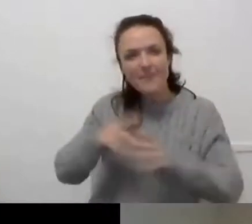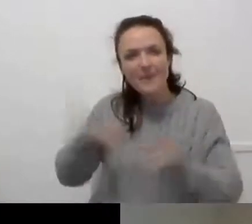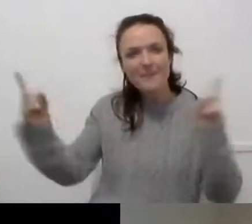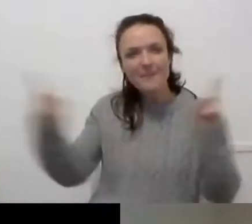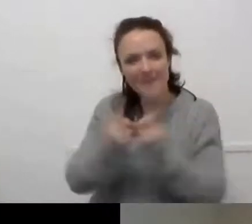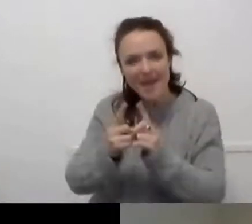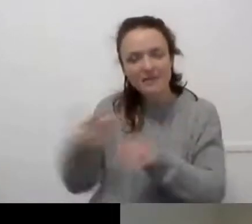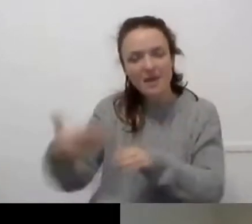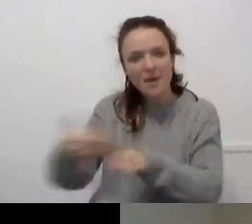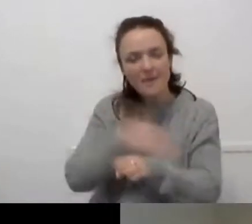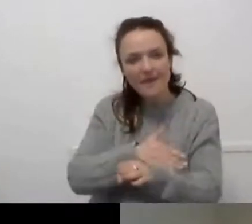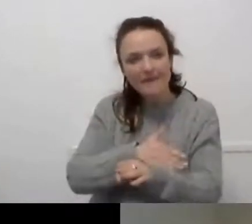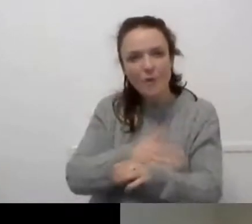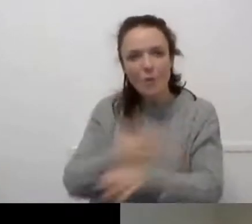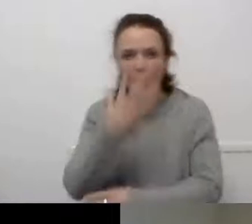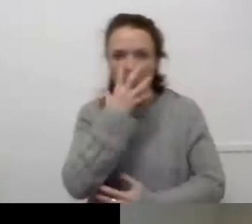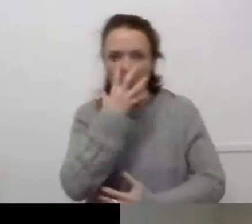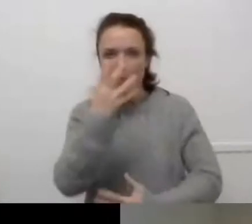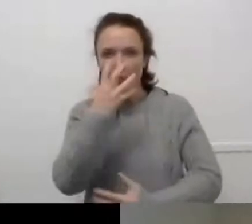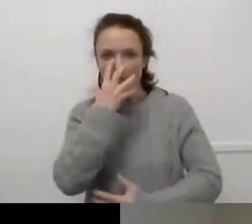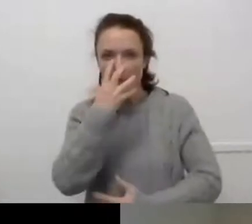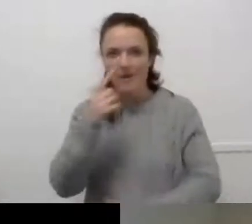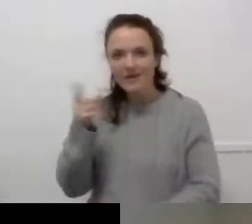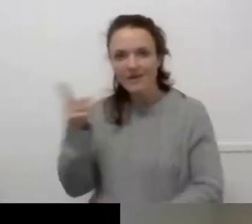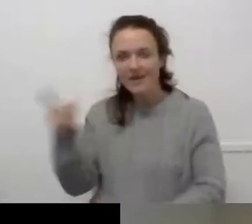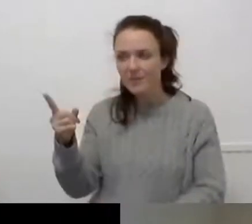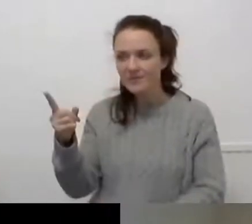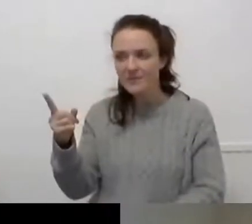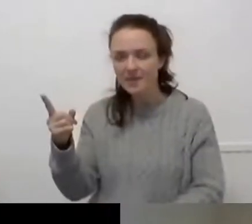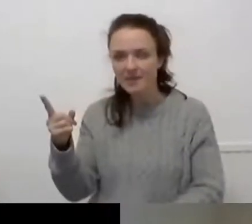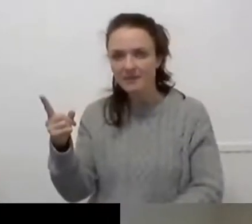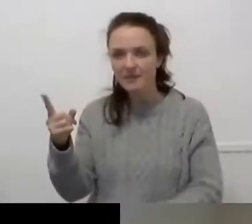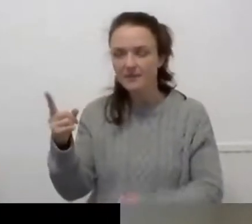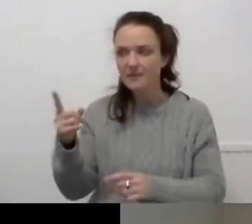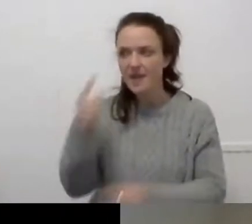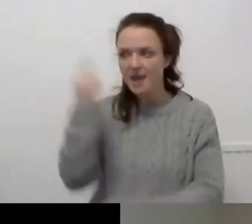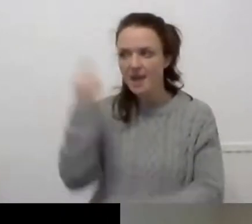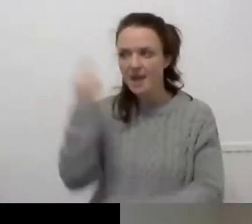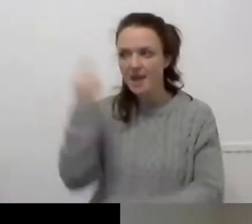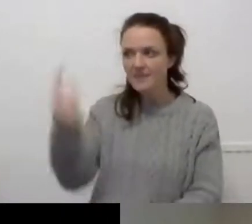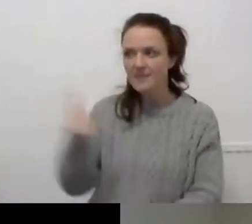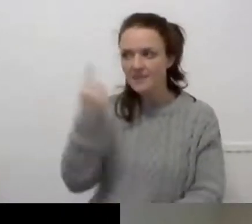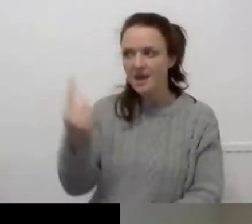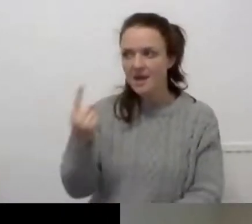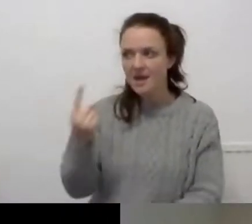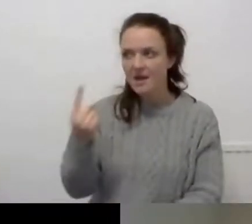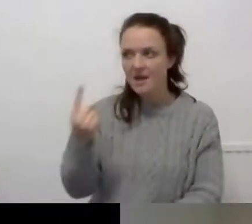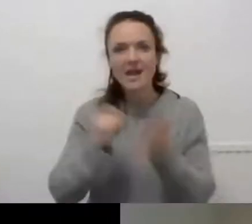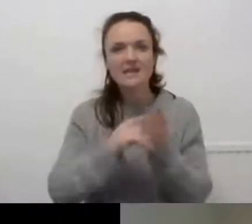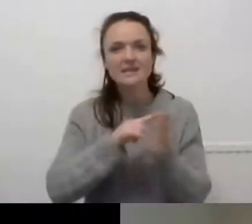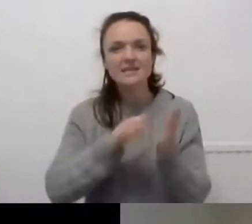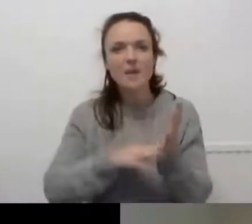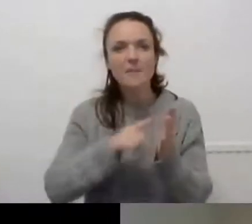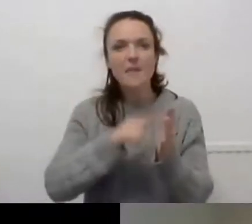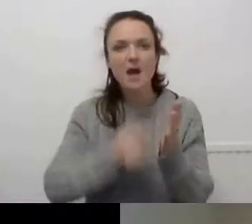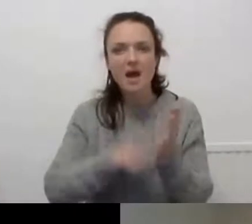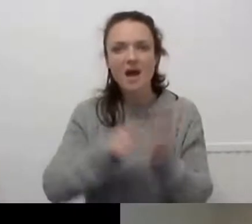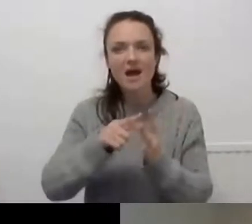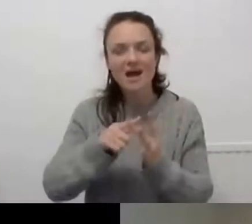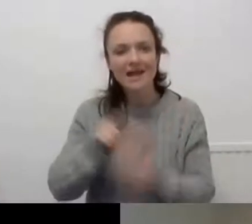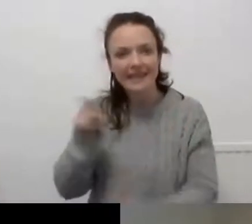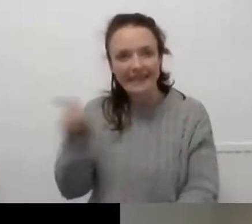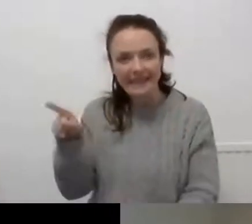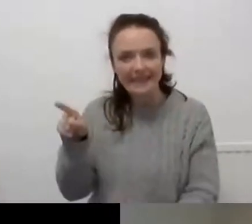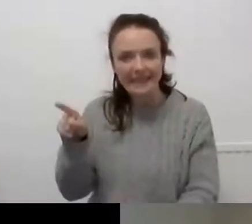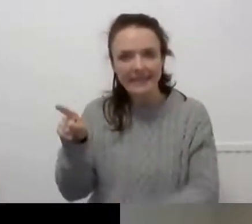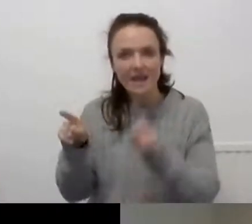He was a Somali gentleman who had five children and he had COVID-19. He spent 50 days